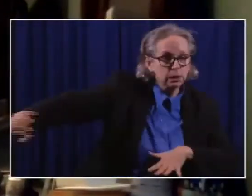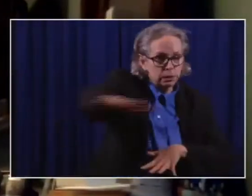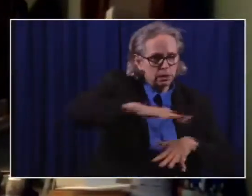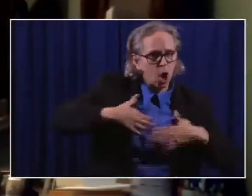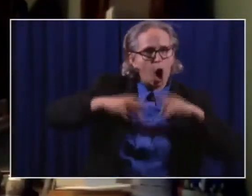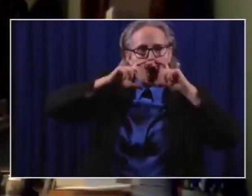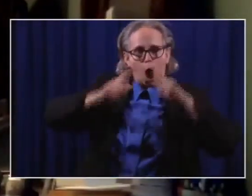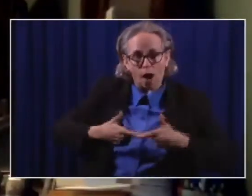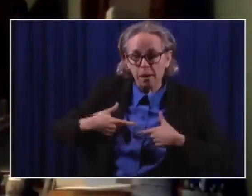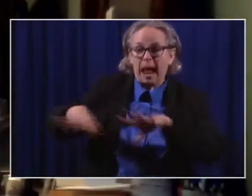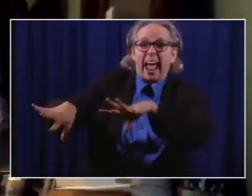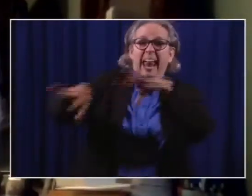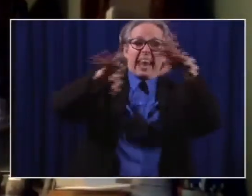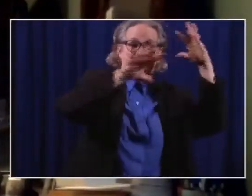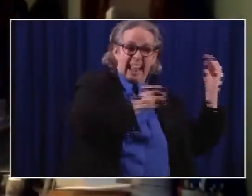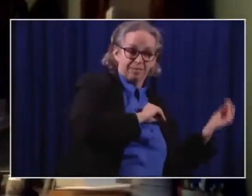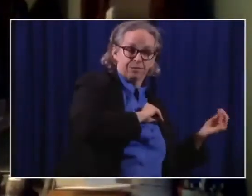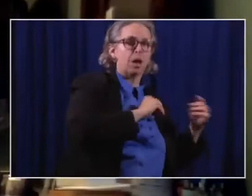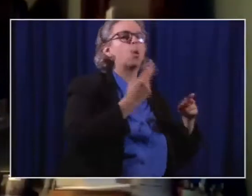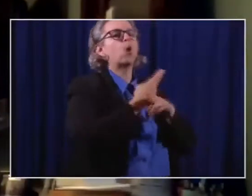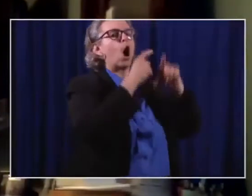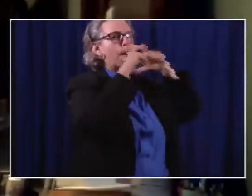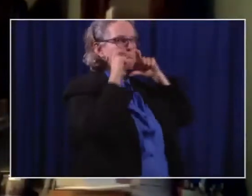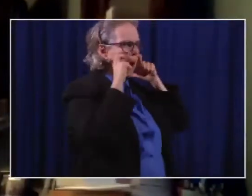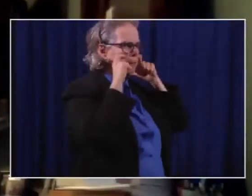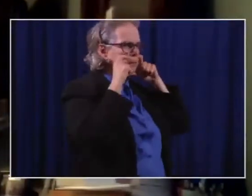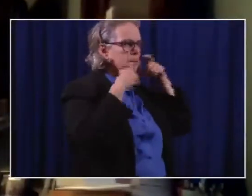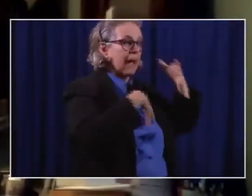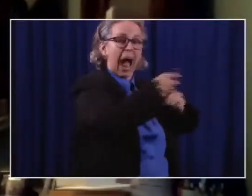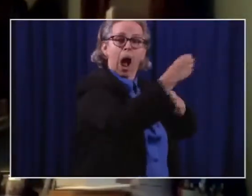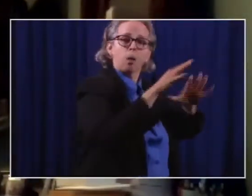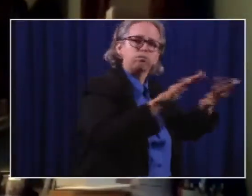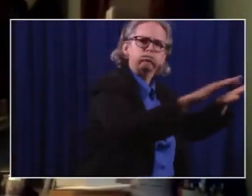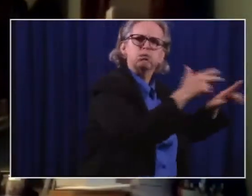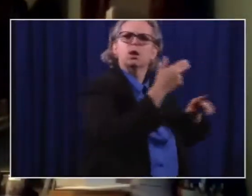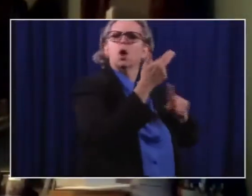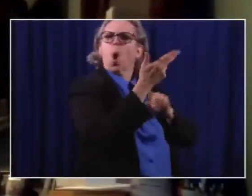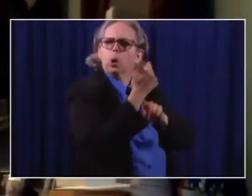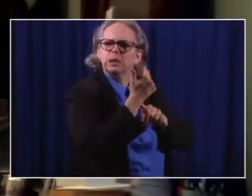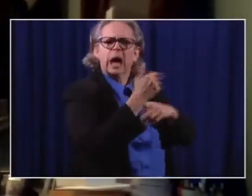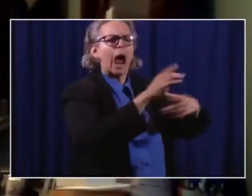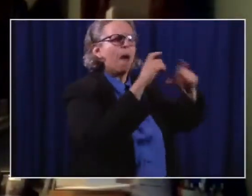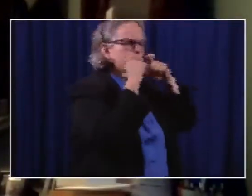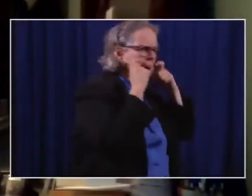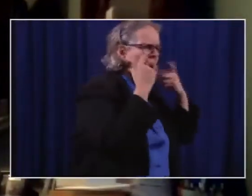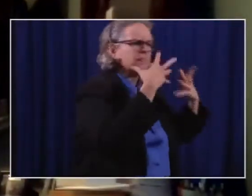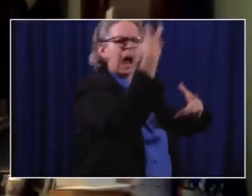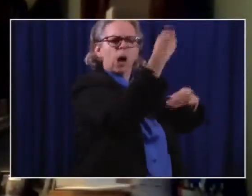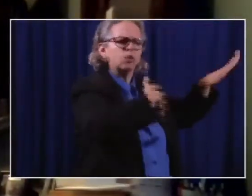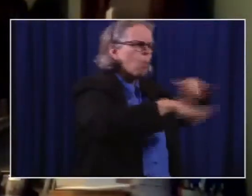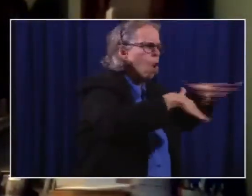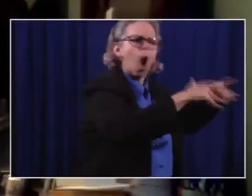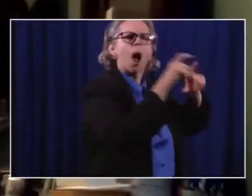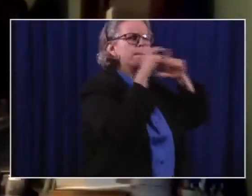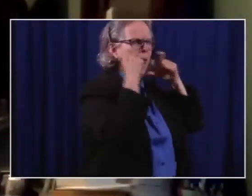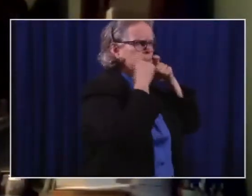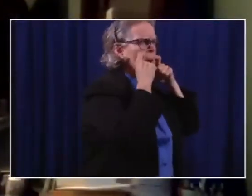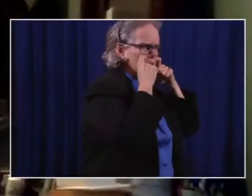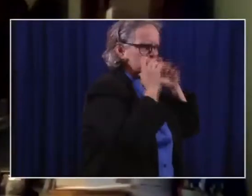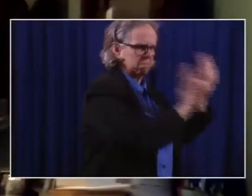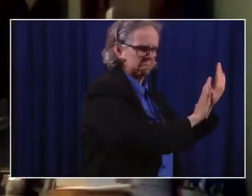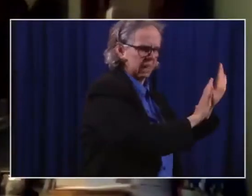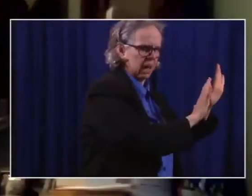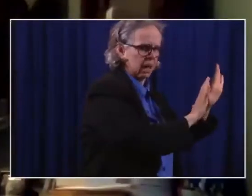immediately, kept it on when I was in the hotel lobby, walking down the streets. I only took it off once I got back in my room by